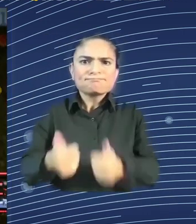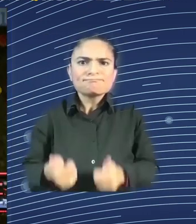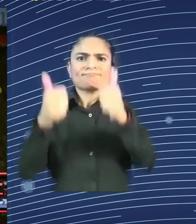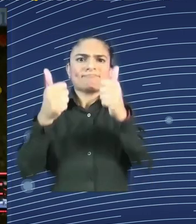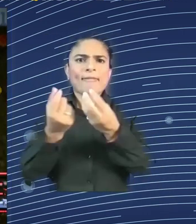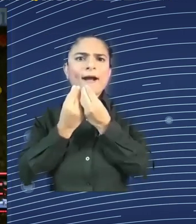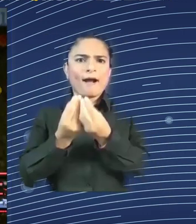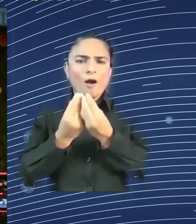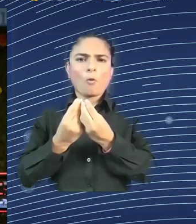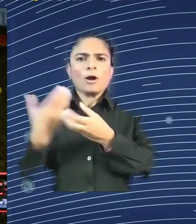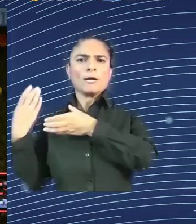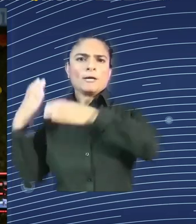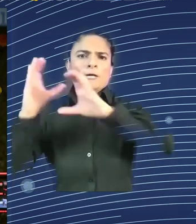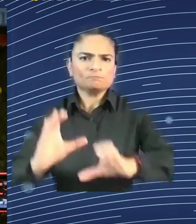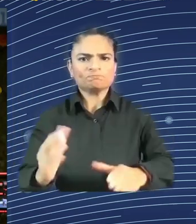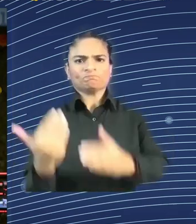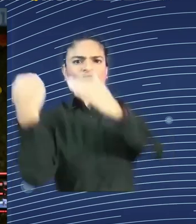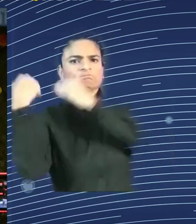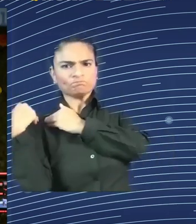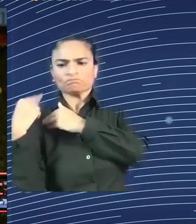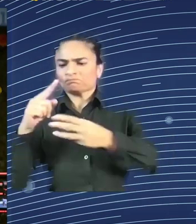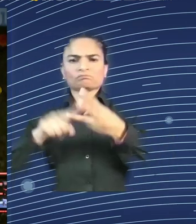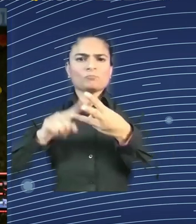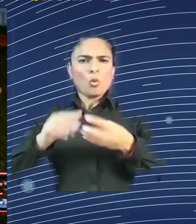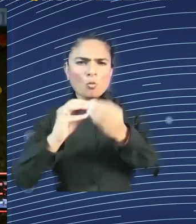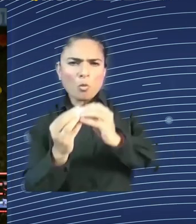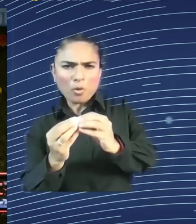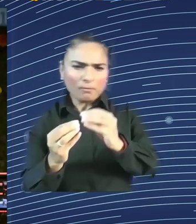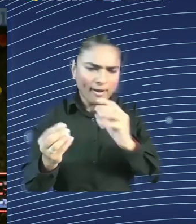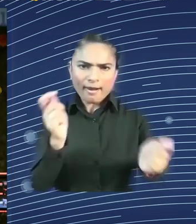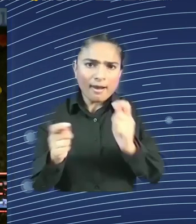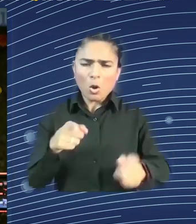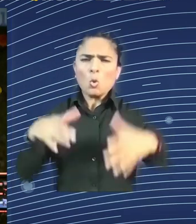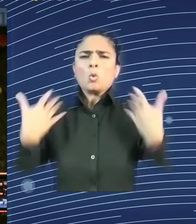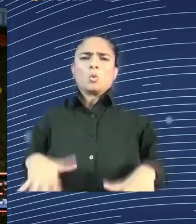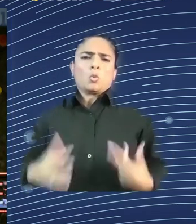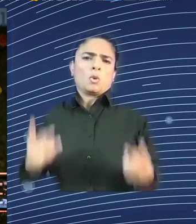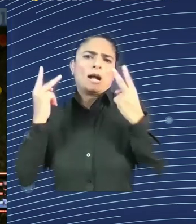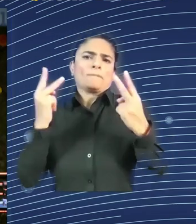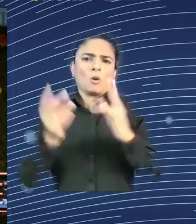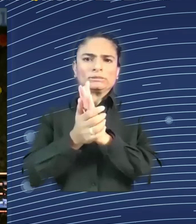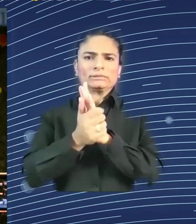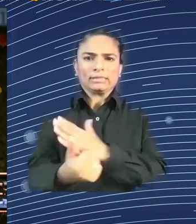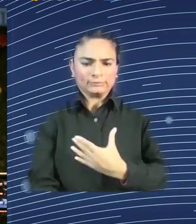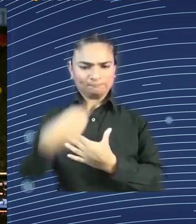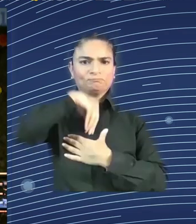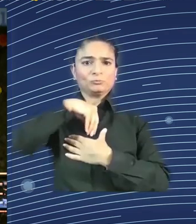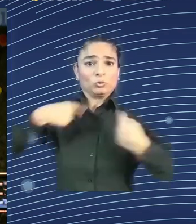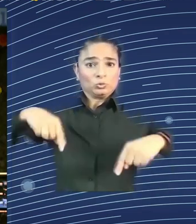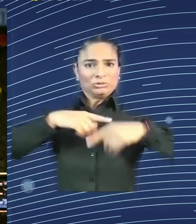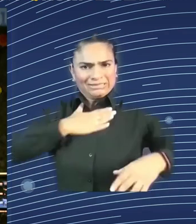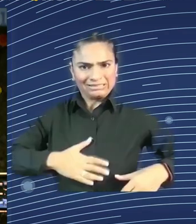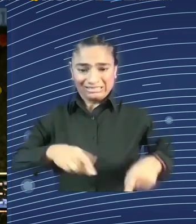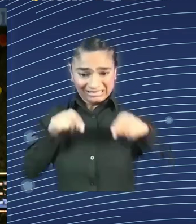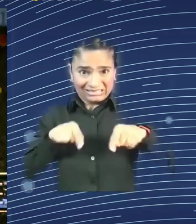On the other side, we have universities, where when we look into our international landscape, actually, European